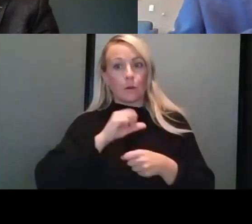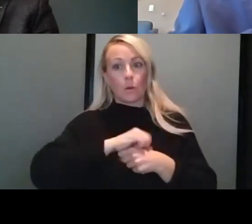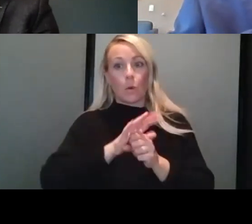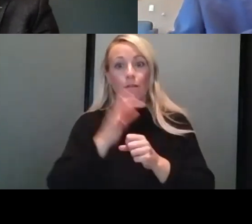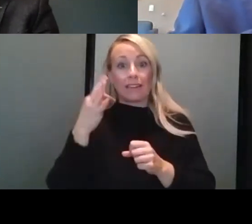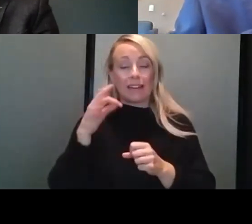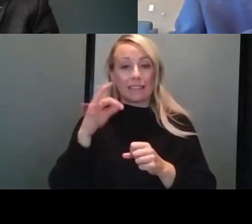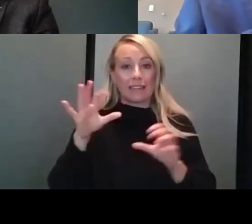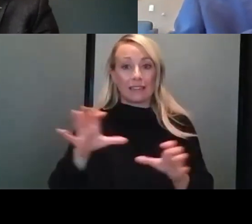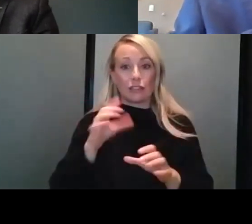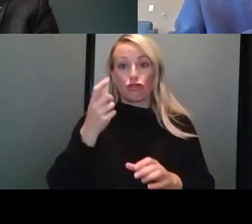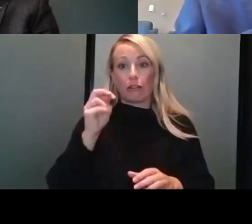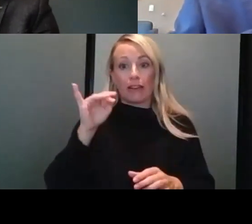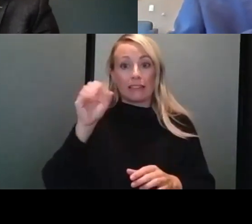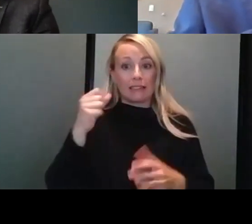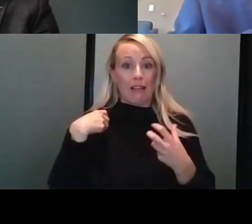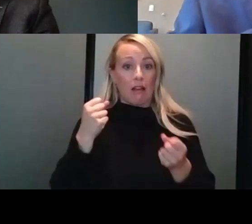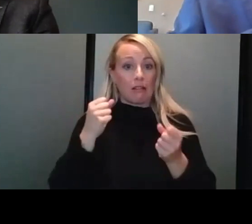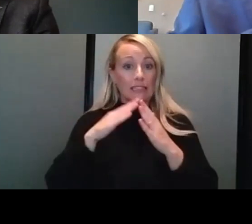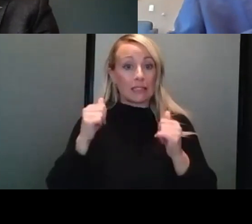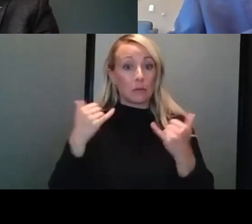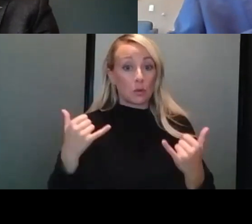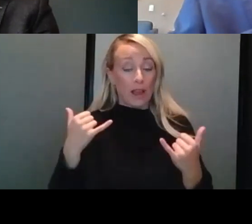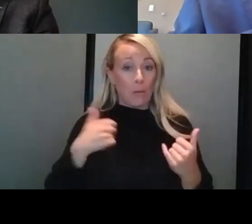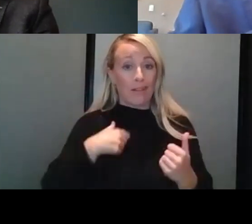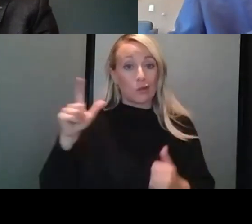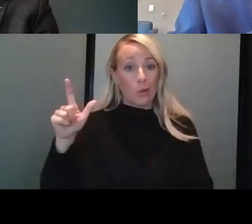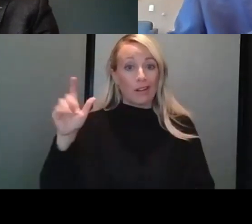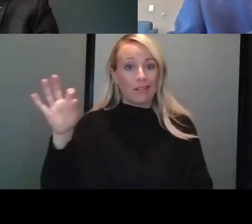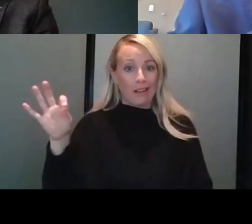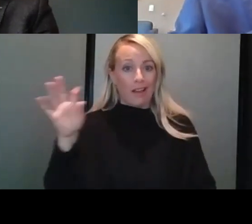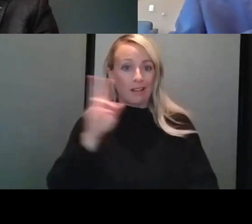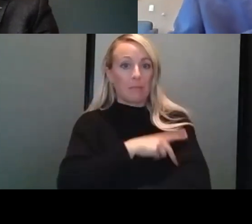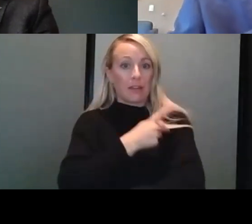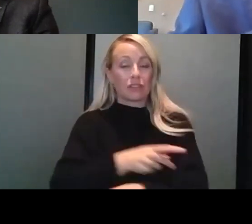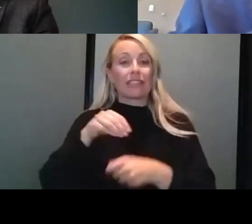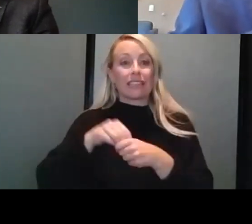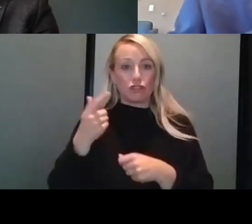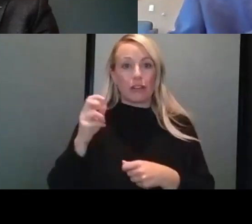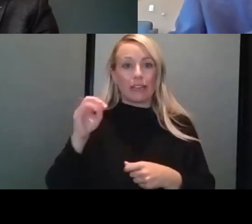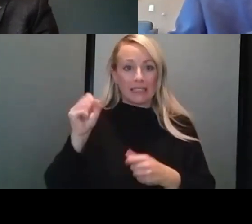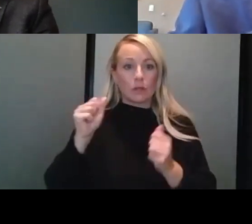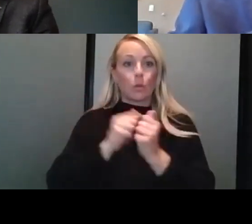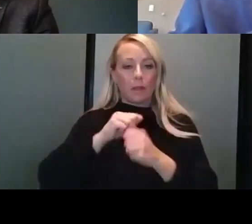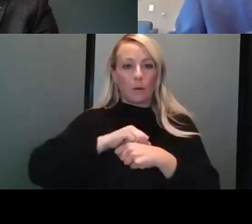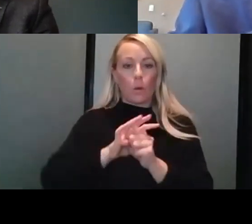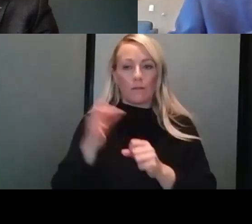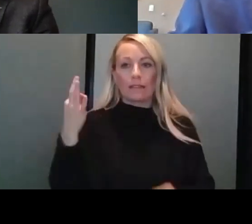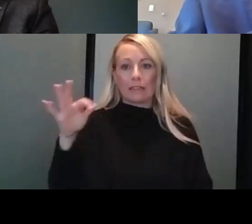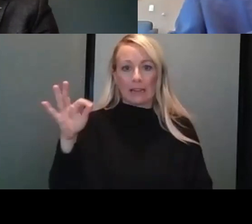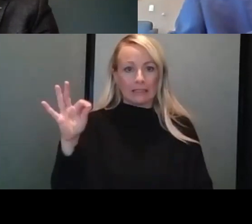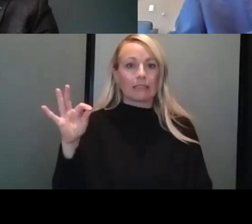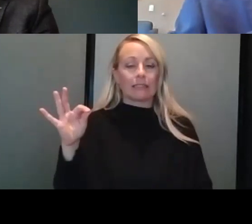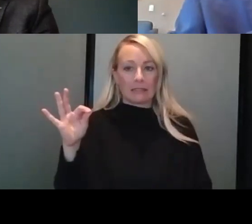activity in Genesis Health System today. Today we have 29 patients in Genesis with COVID-19. We